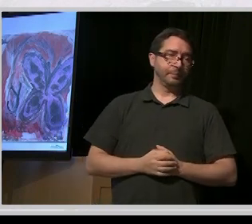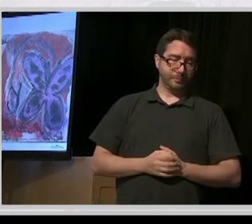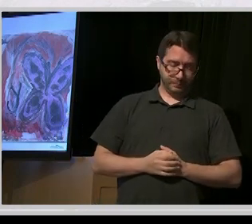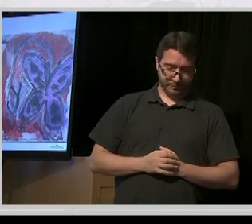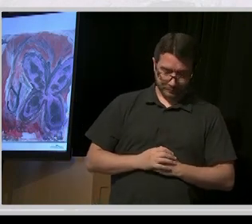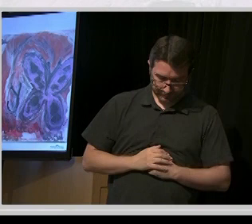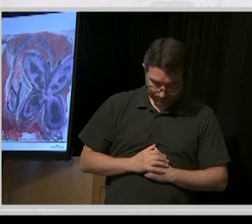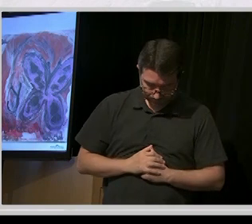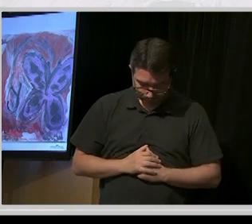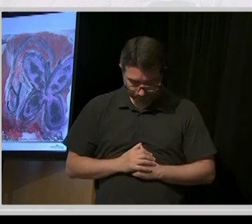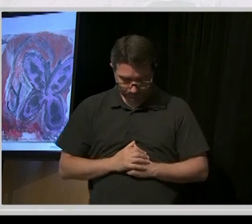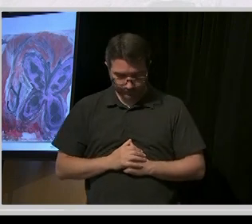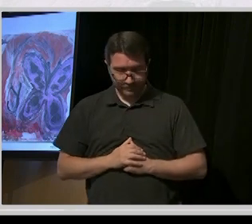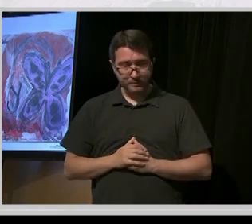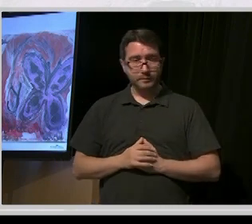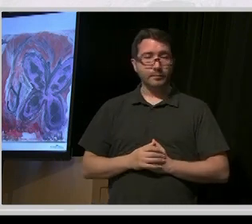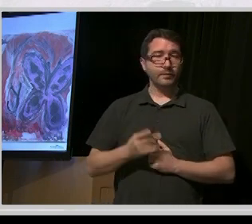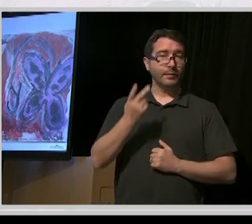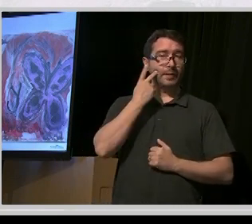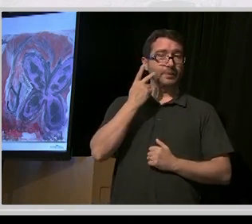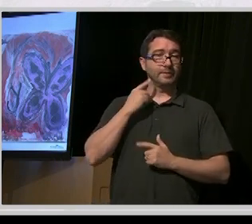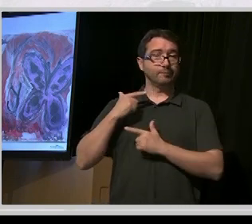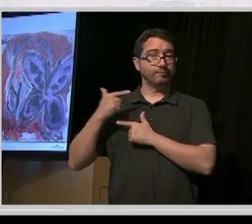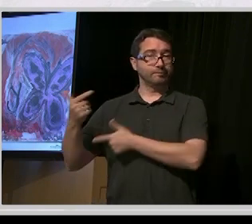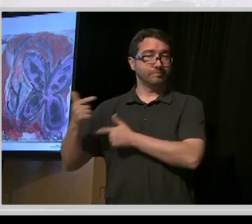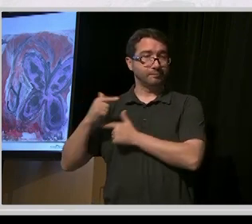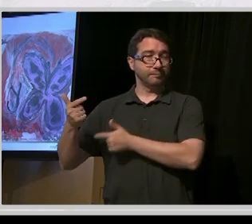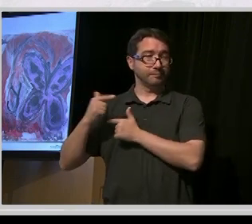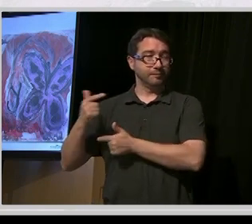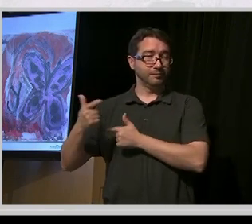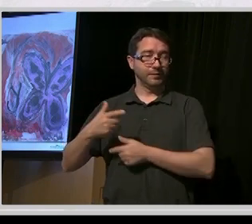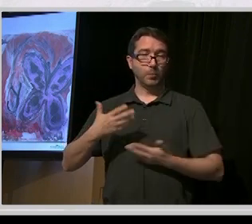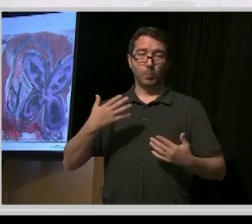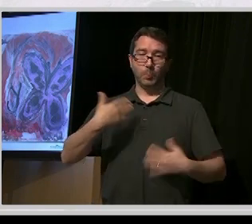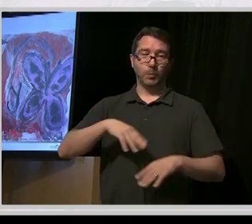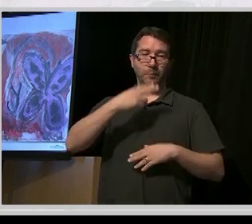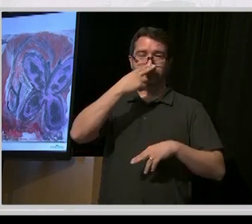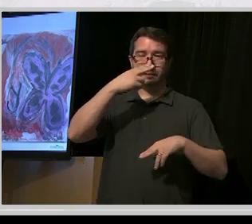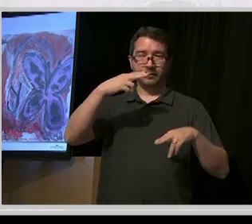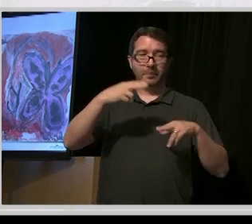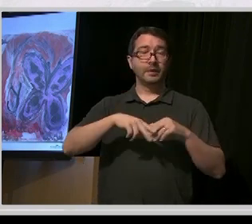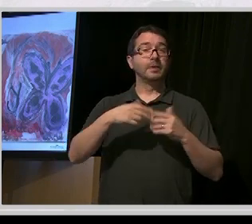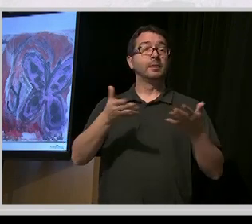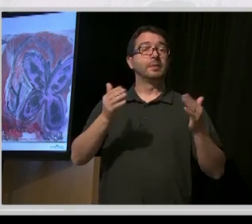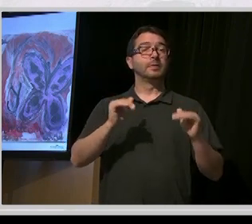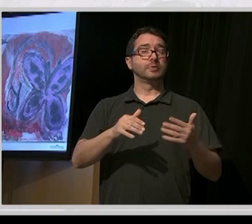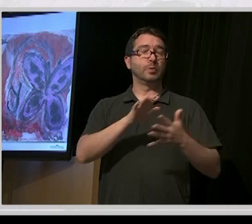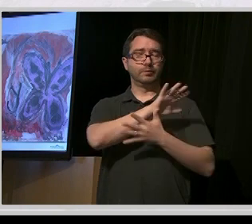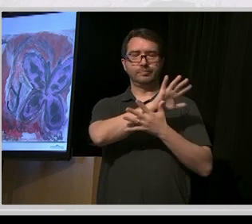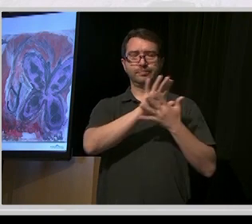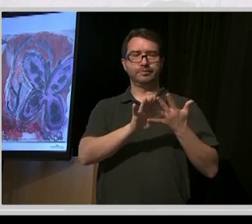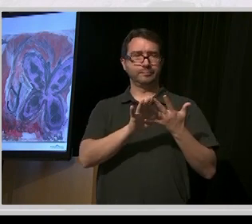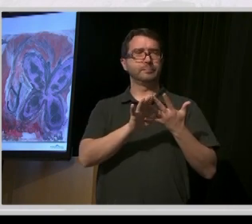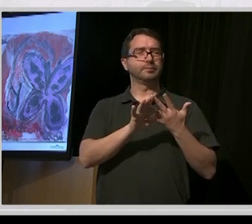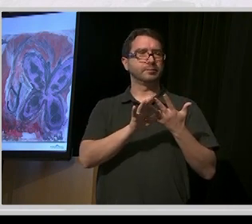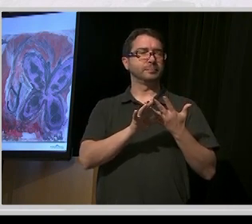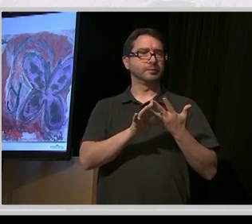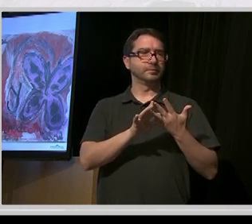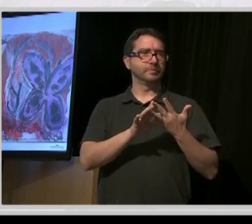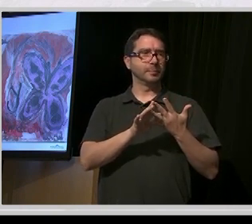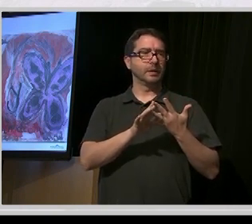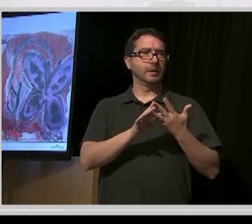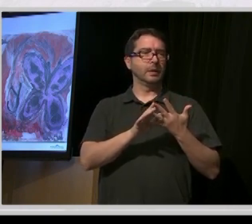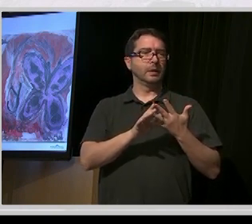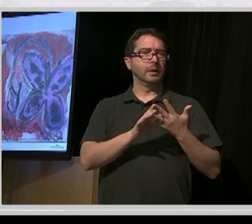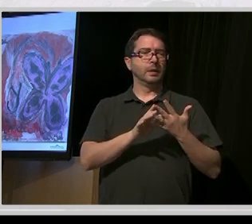You can see the way we work together. It's a lot of fun. So we've sort of got those five key directions, but sort of sitting under that are